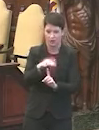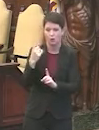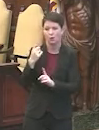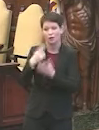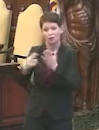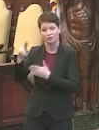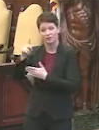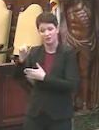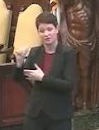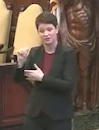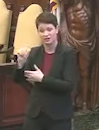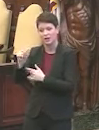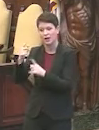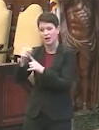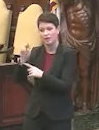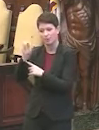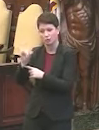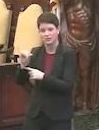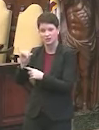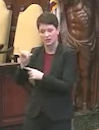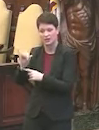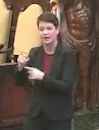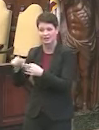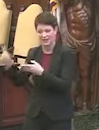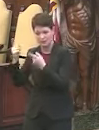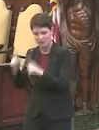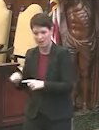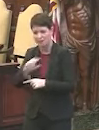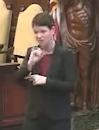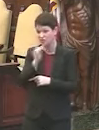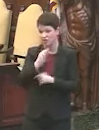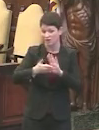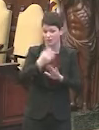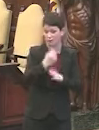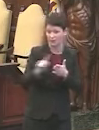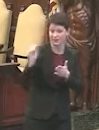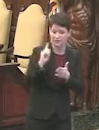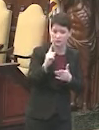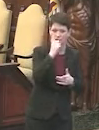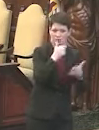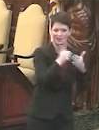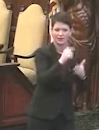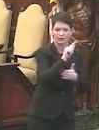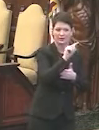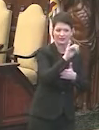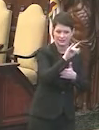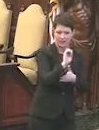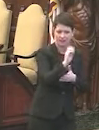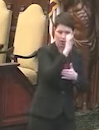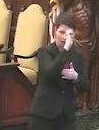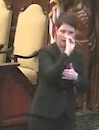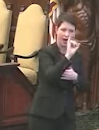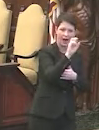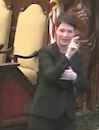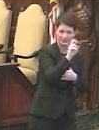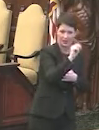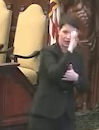University of Pennsylvania and Mercy, one last weekend from Jefferson, and others by Temple and Einstein that are underway.